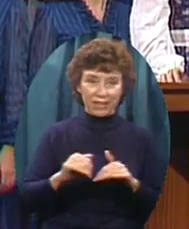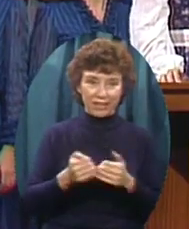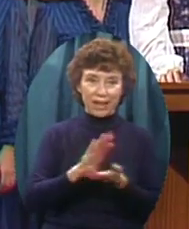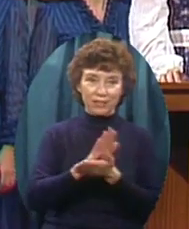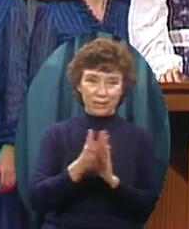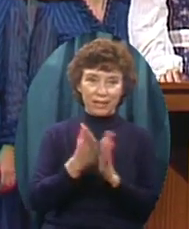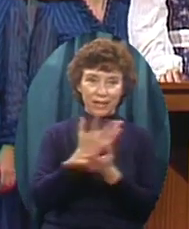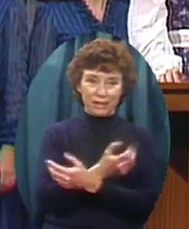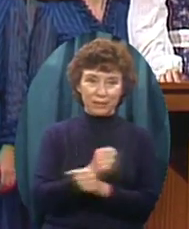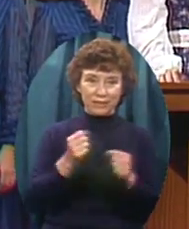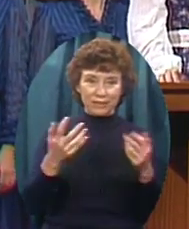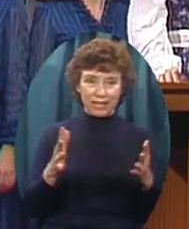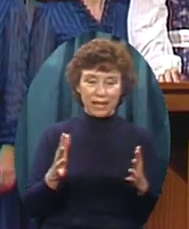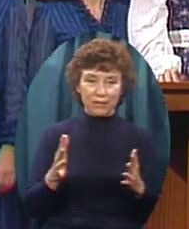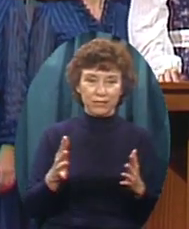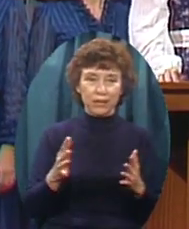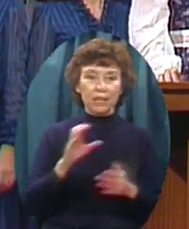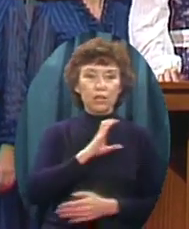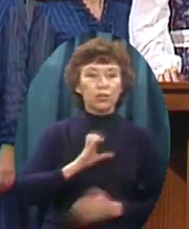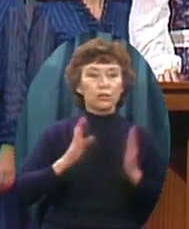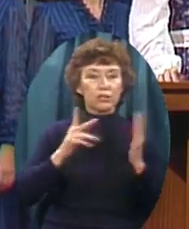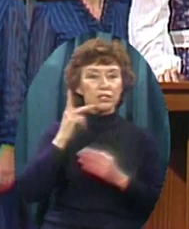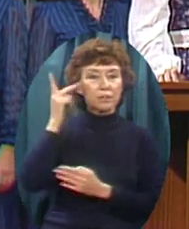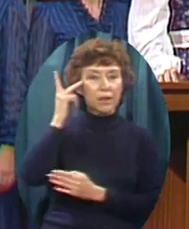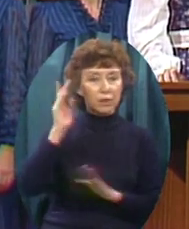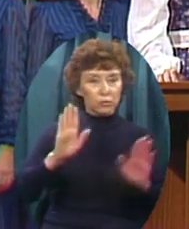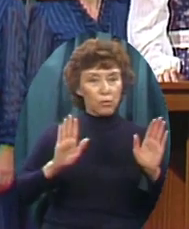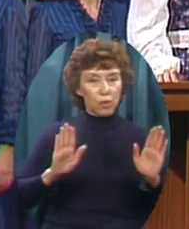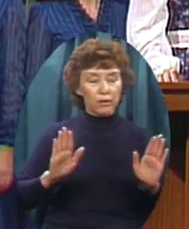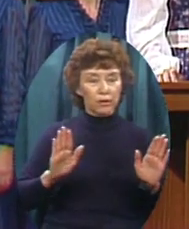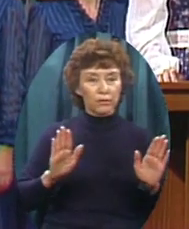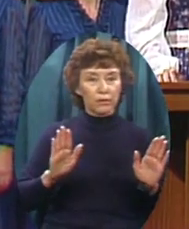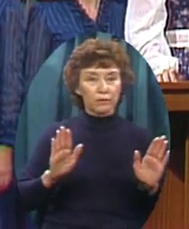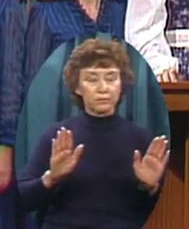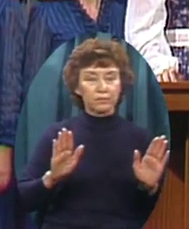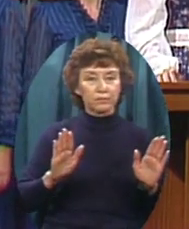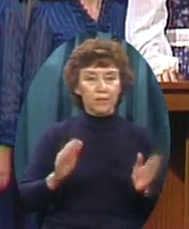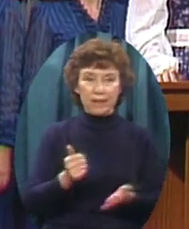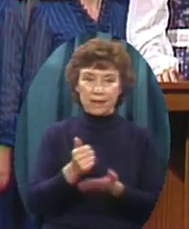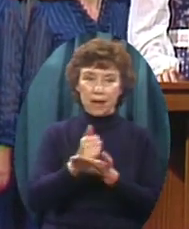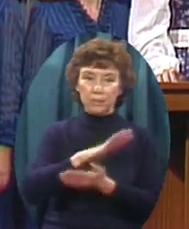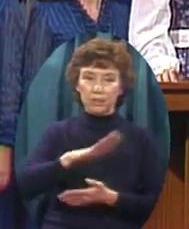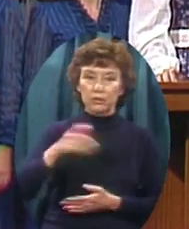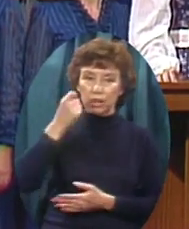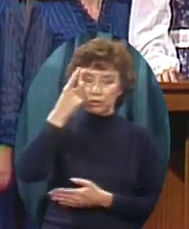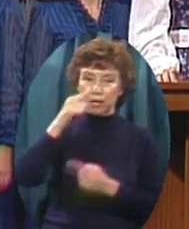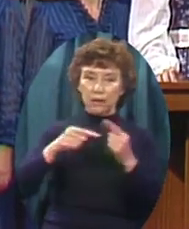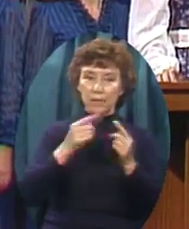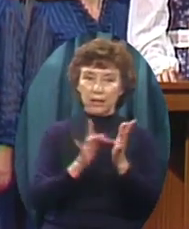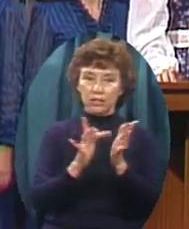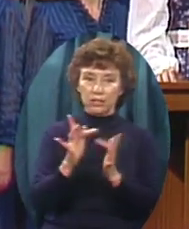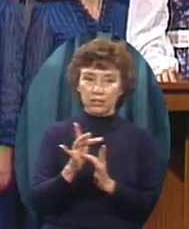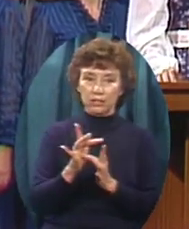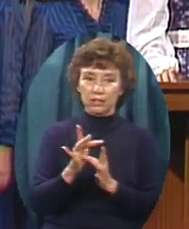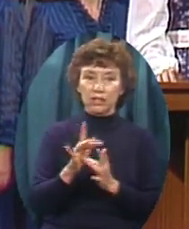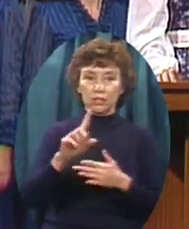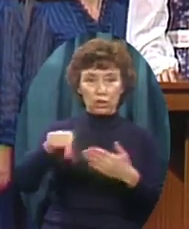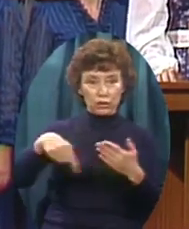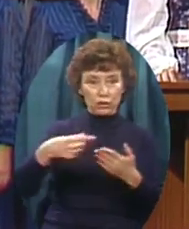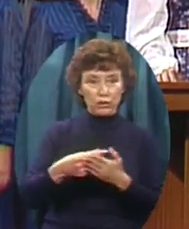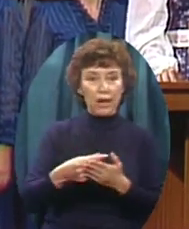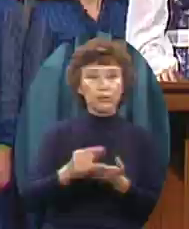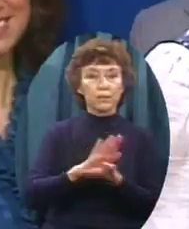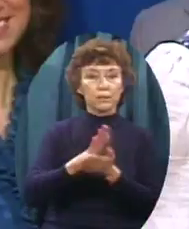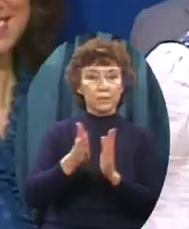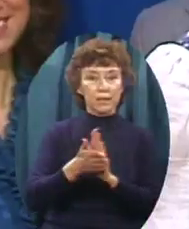Christian children And when you leave here, it is your hope, again To be a teach, to be a doctor You're going to be a